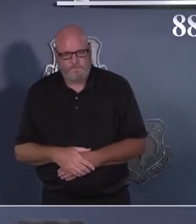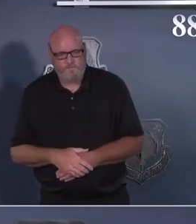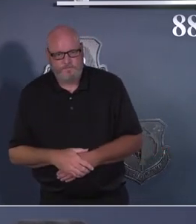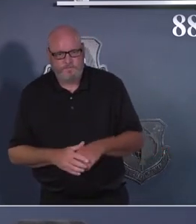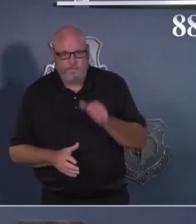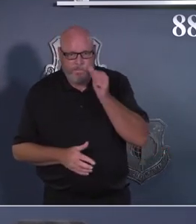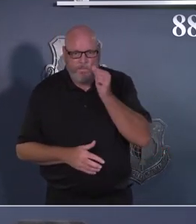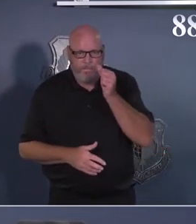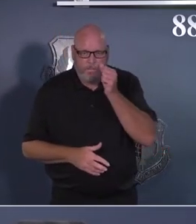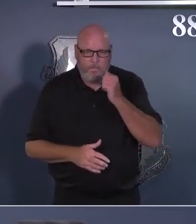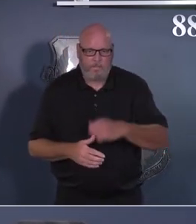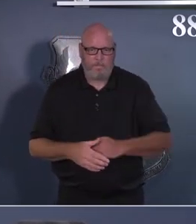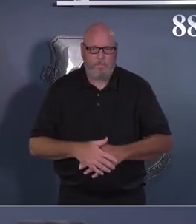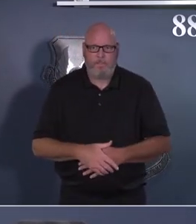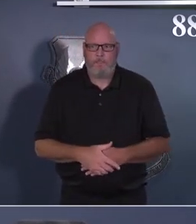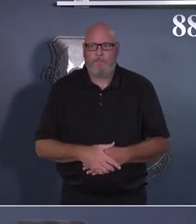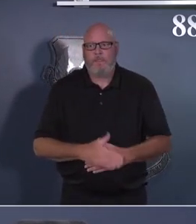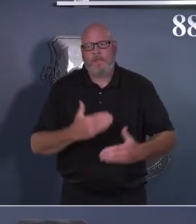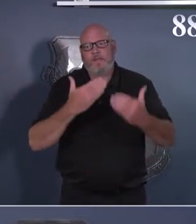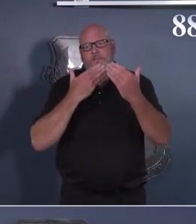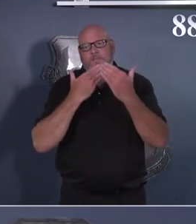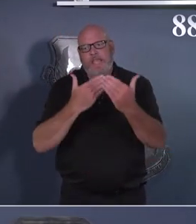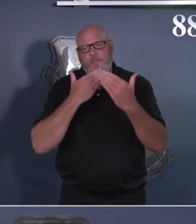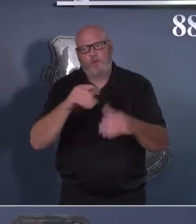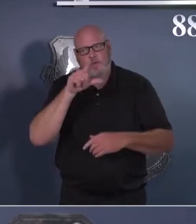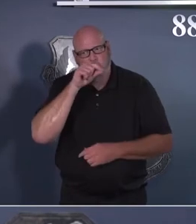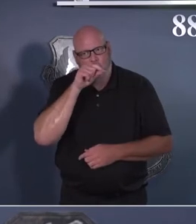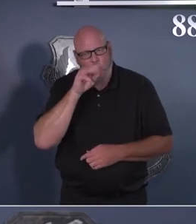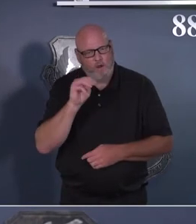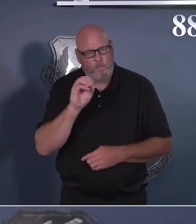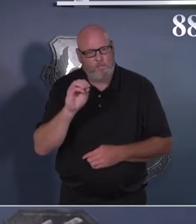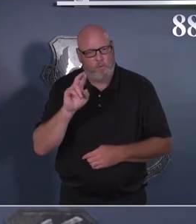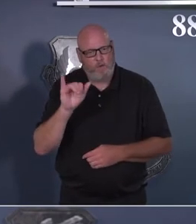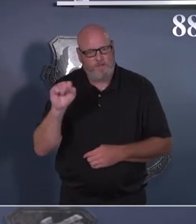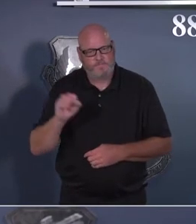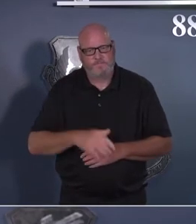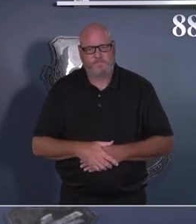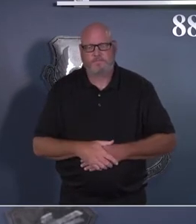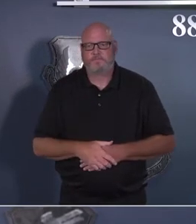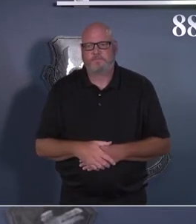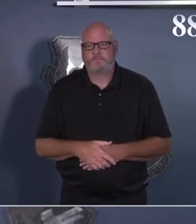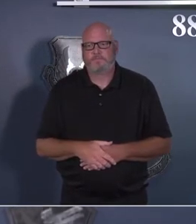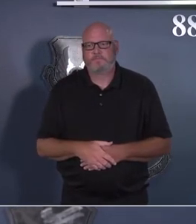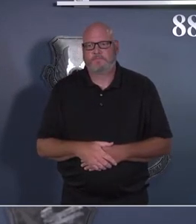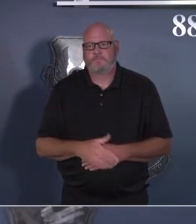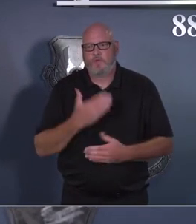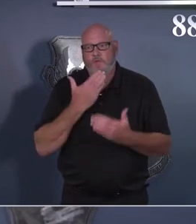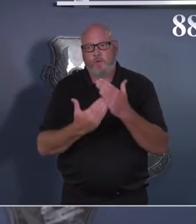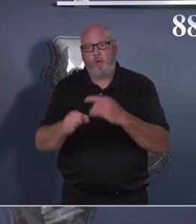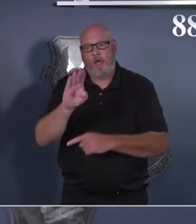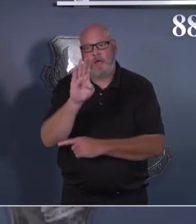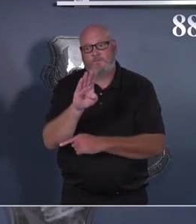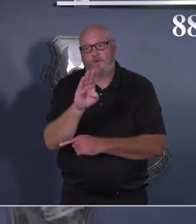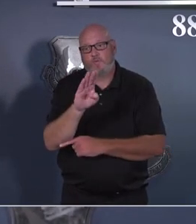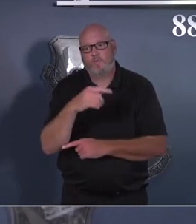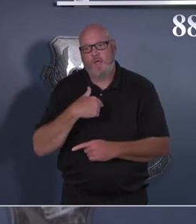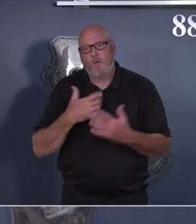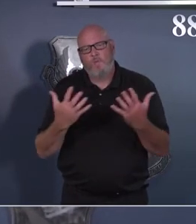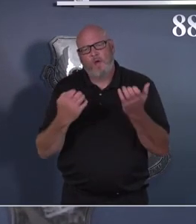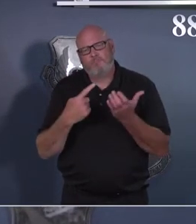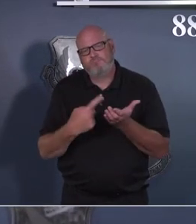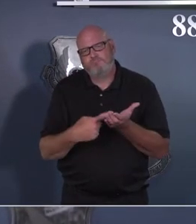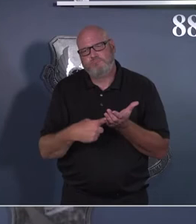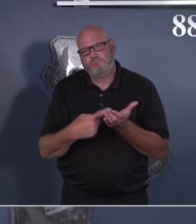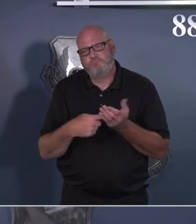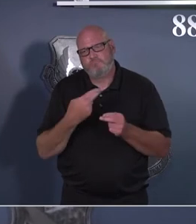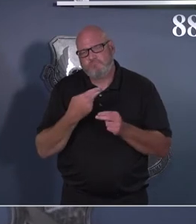Thank you, Colonel Morris. So, good afternoon. I'd like to just talk a little bit today